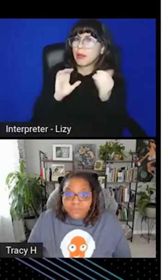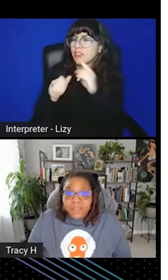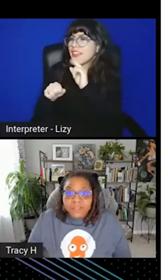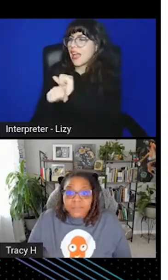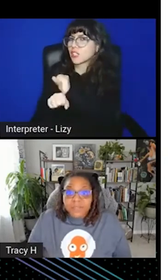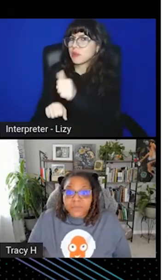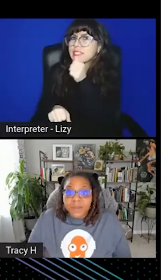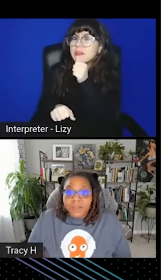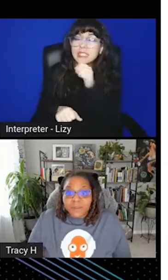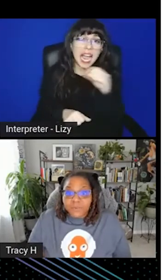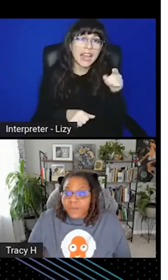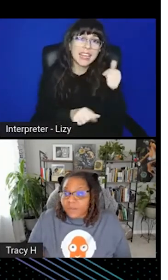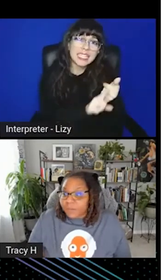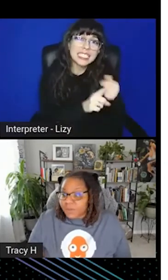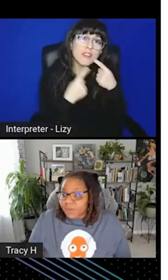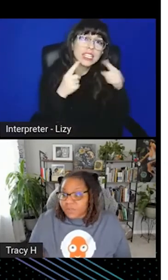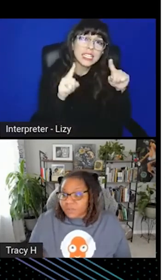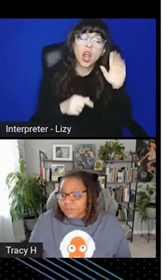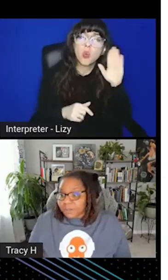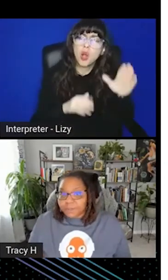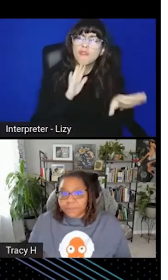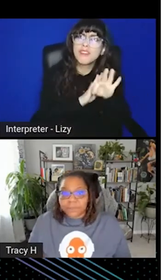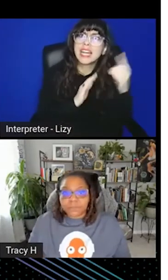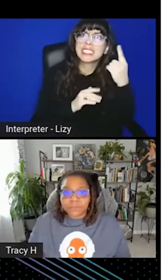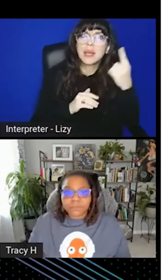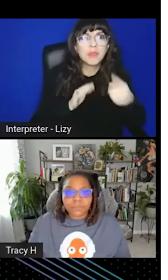It'll find something isn't right and overwrite and renew the secret.